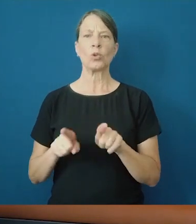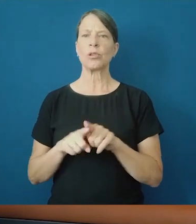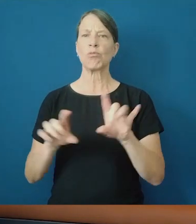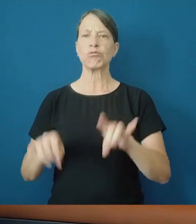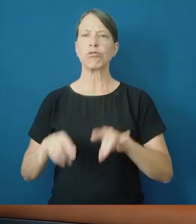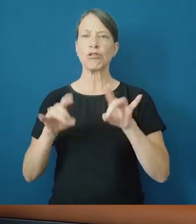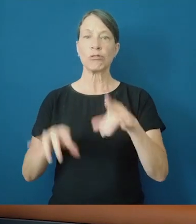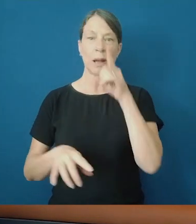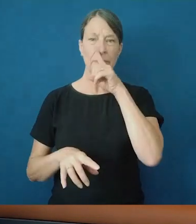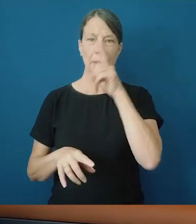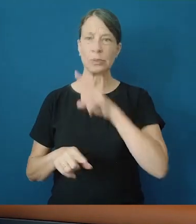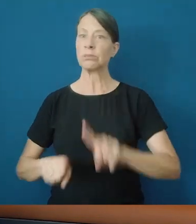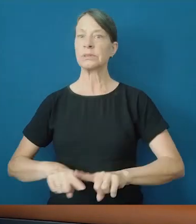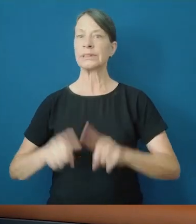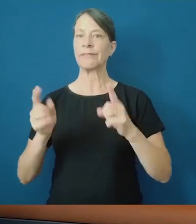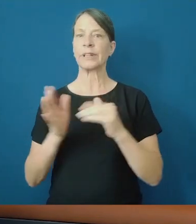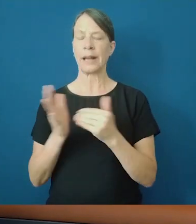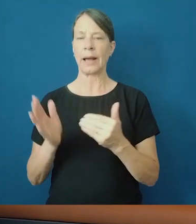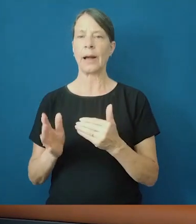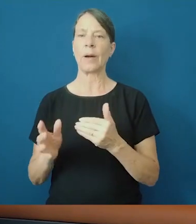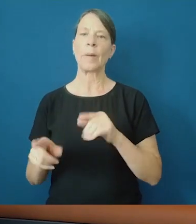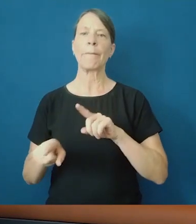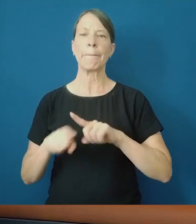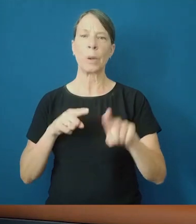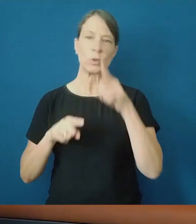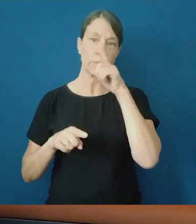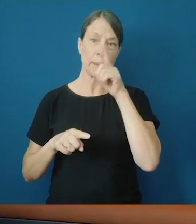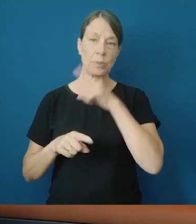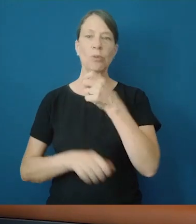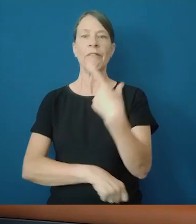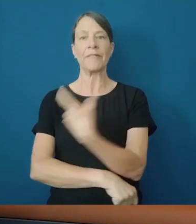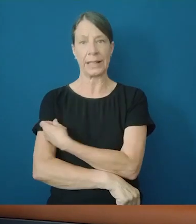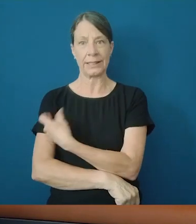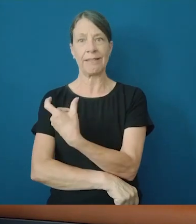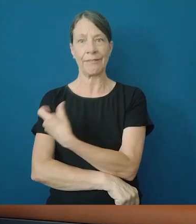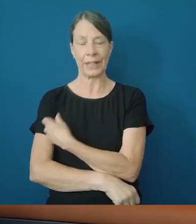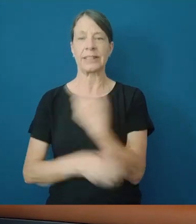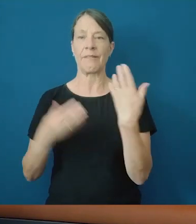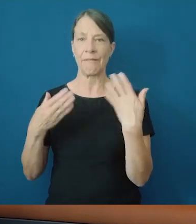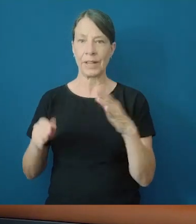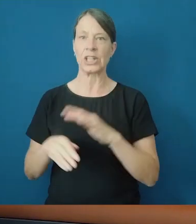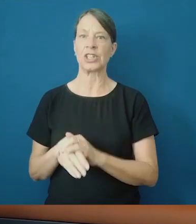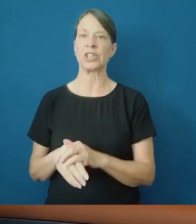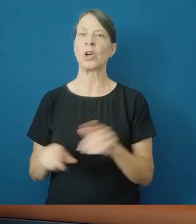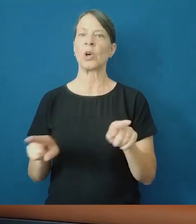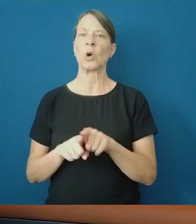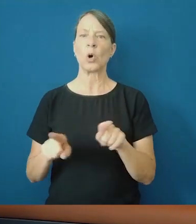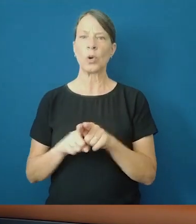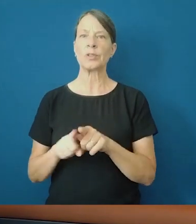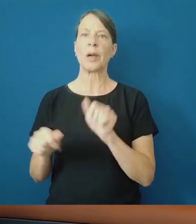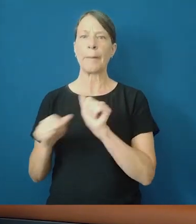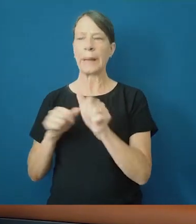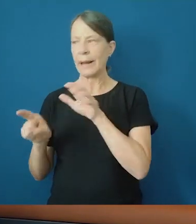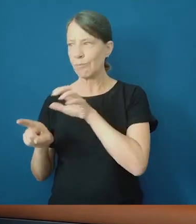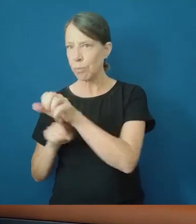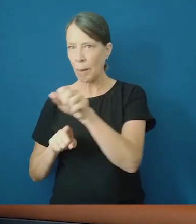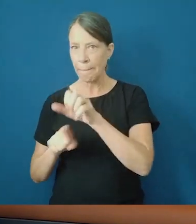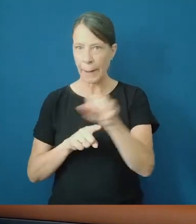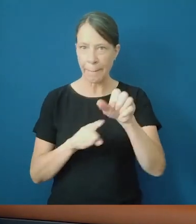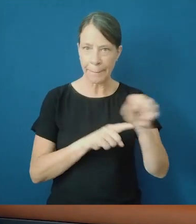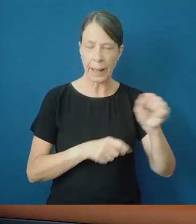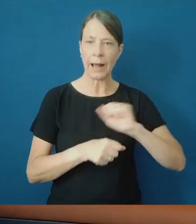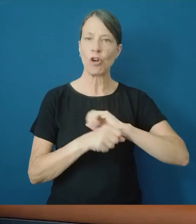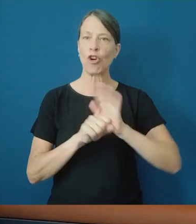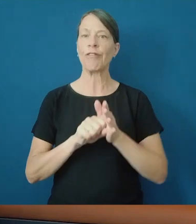population level, things have changed. The majority of the population are vaccinated. We are much better at detecting the presence of the virus.